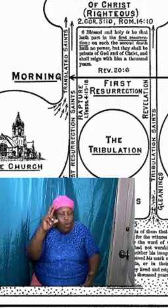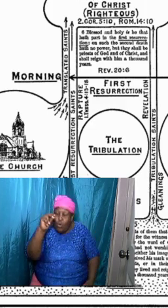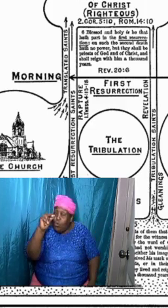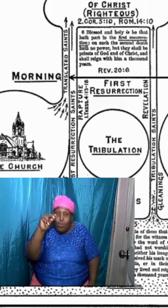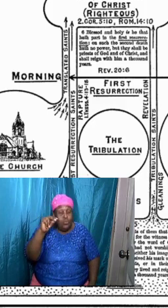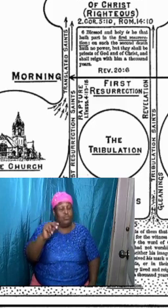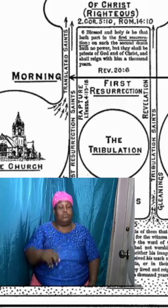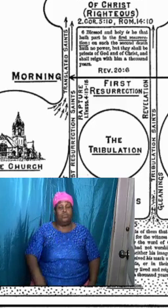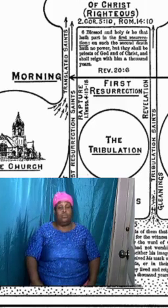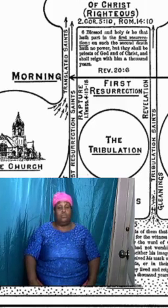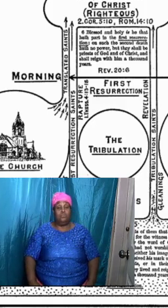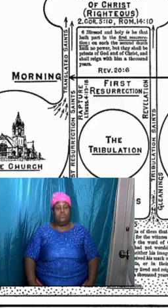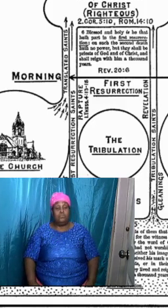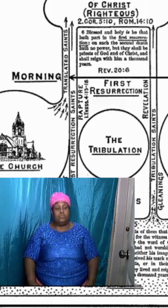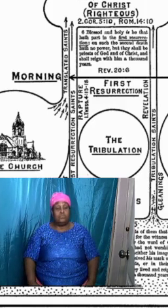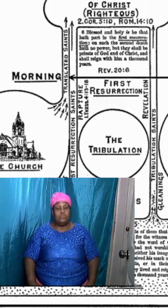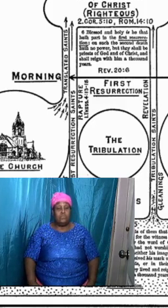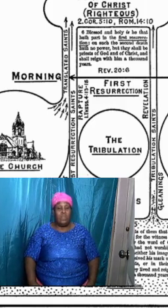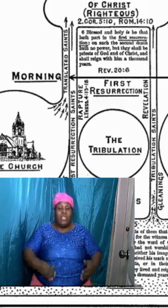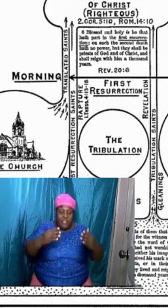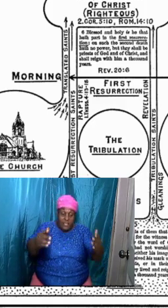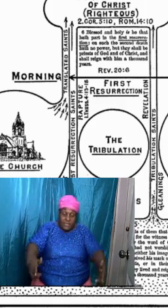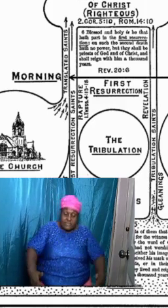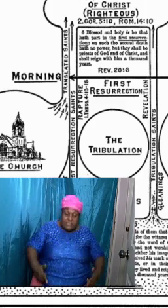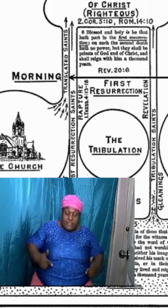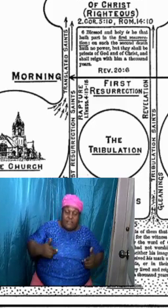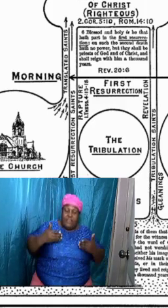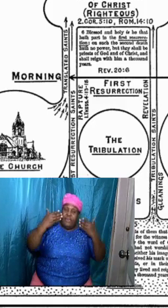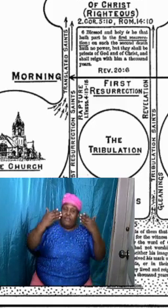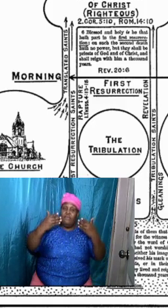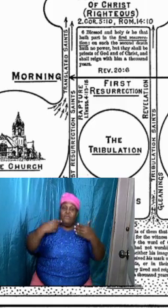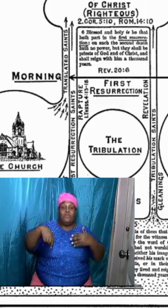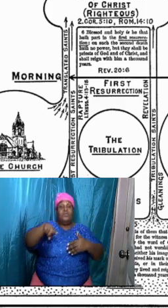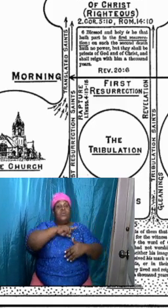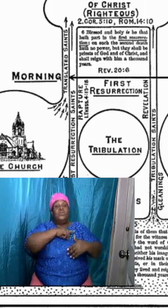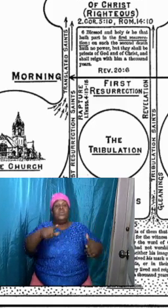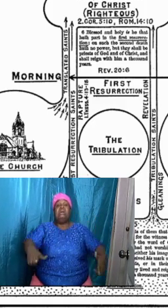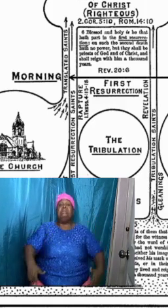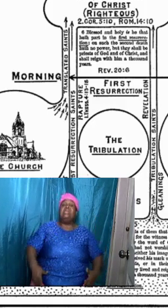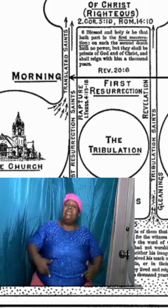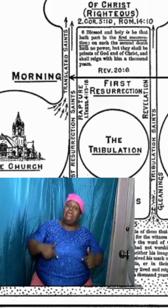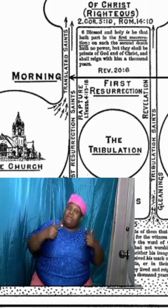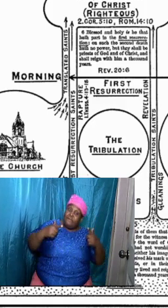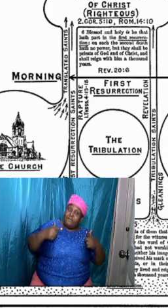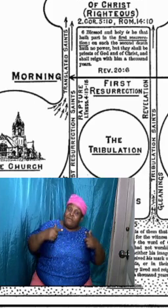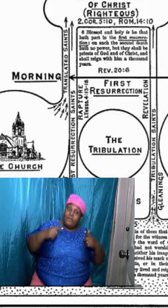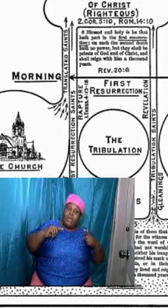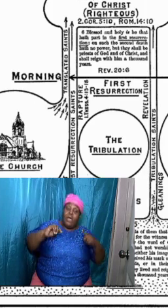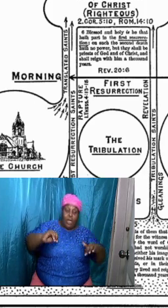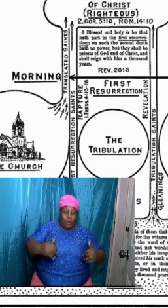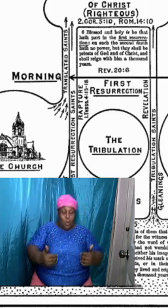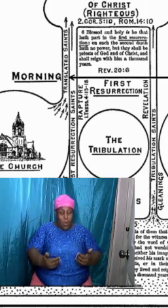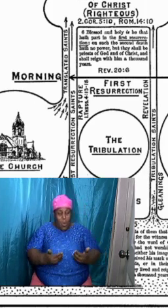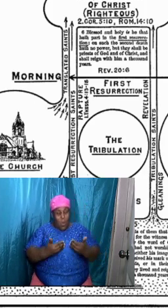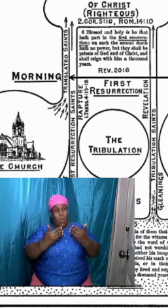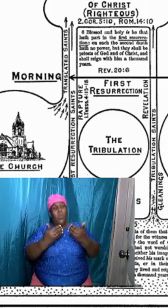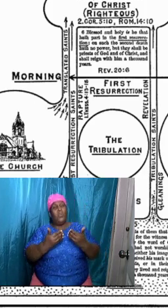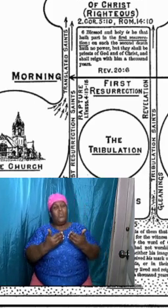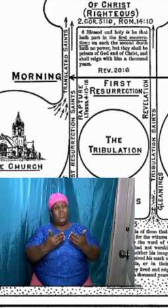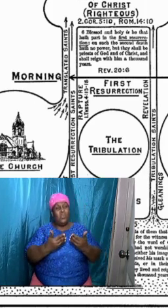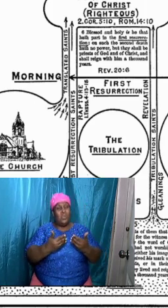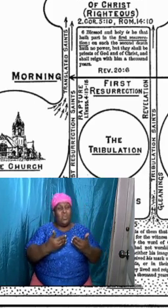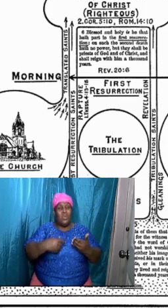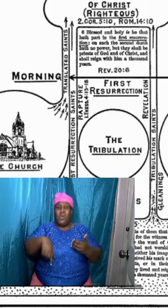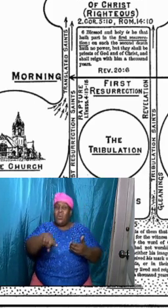transferred to heaven. No, that will never go. It is what we do, how we do it,